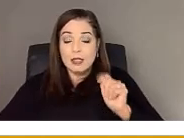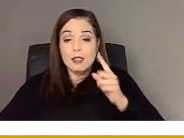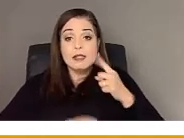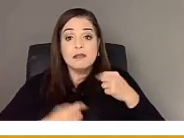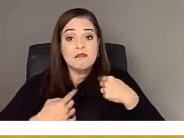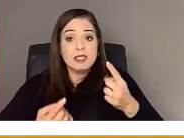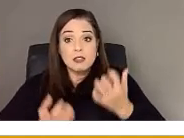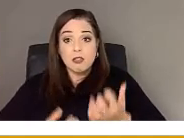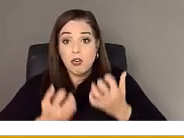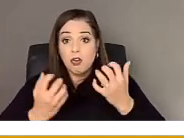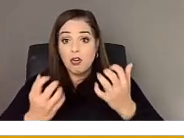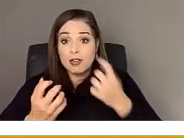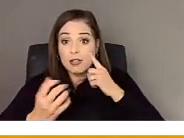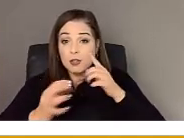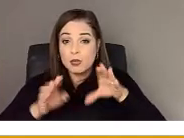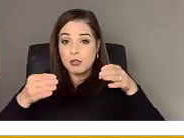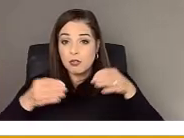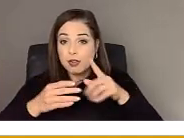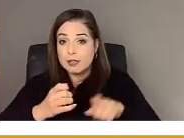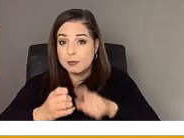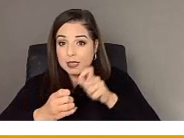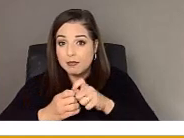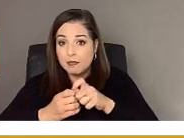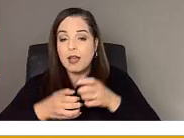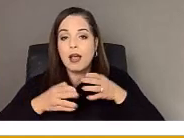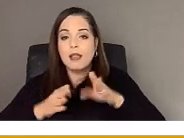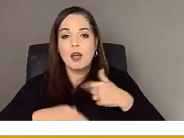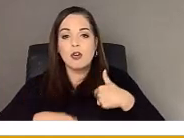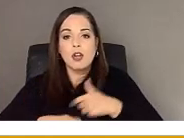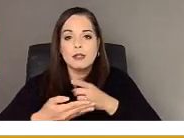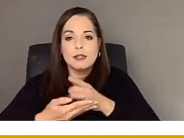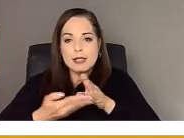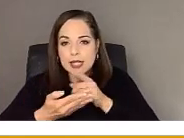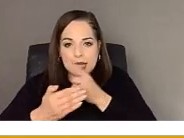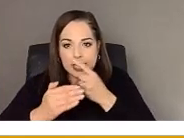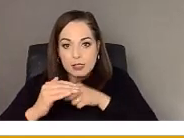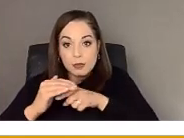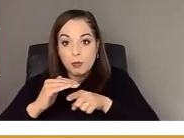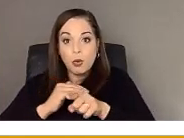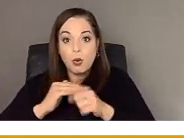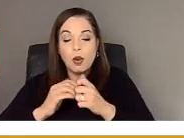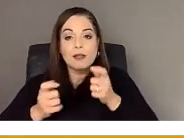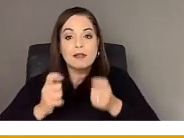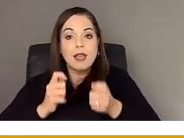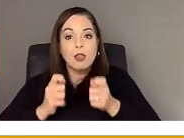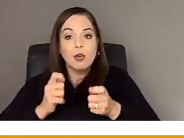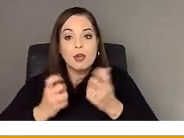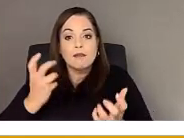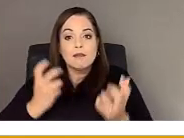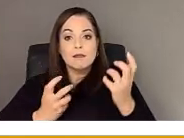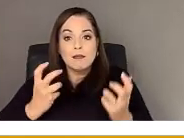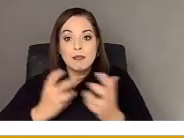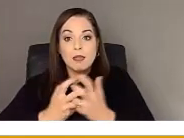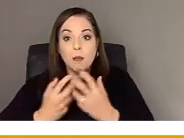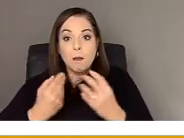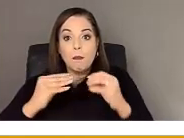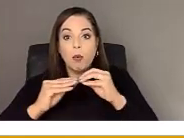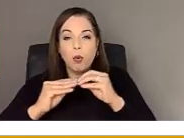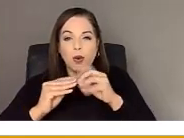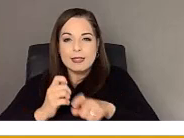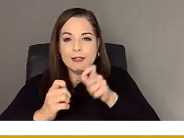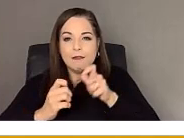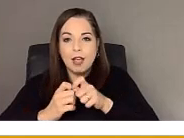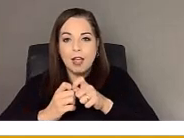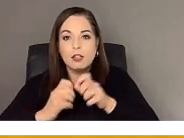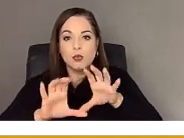was very specific, it allowed us to explore tailoring our message to a smaller, more defined group. And even more